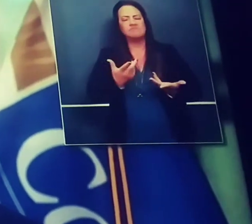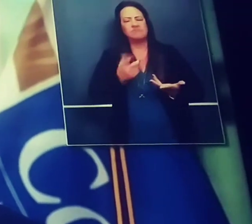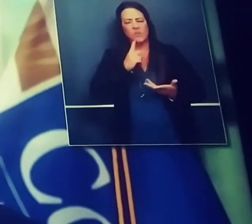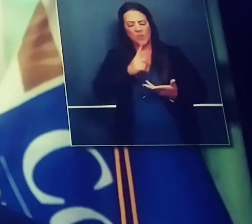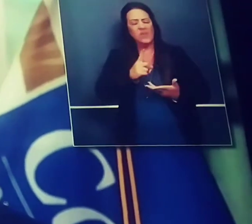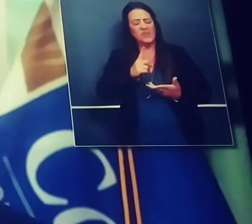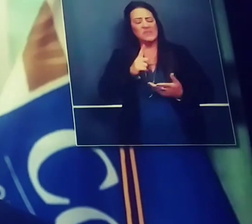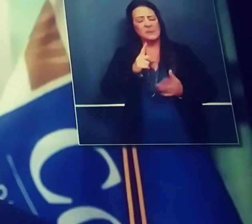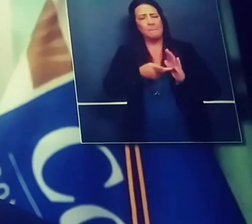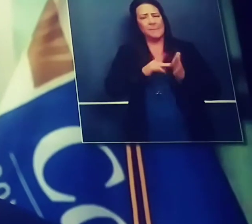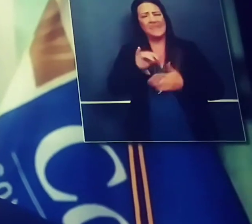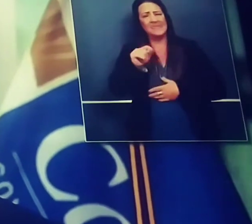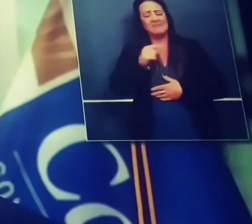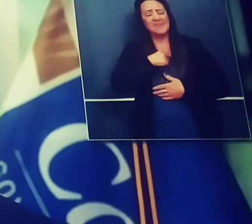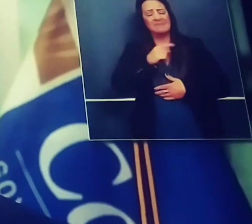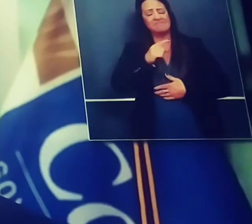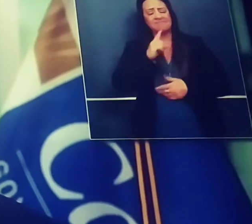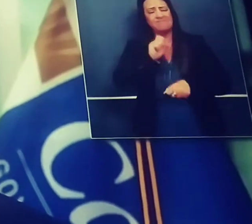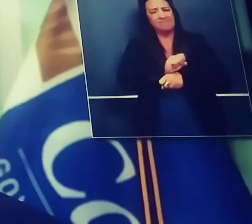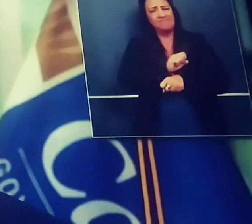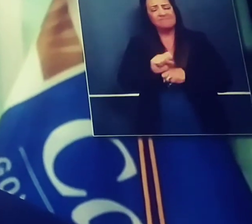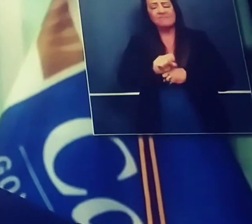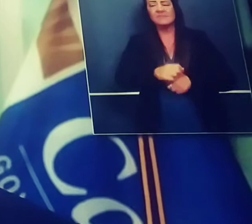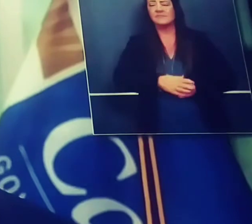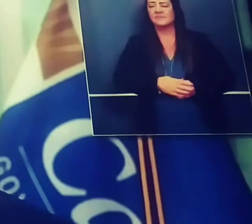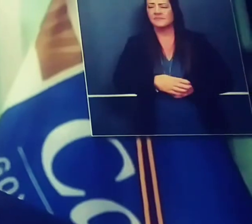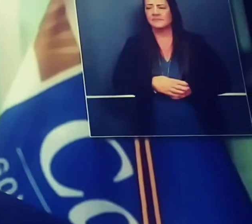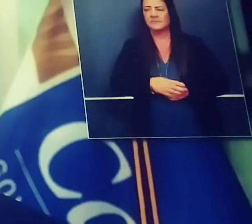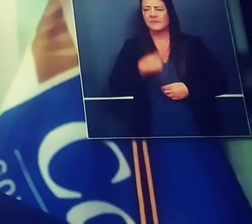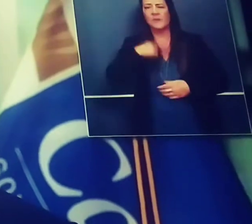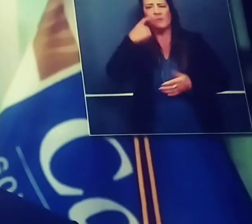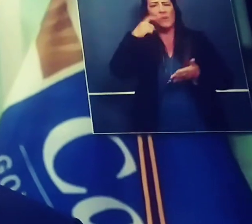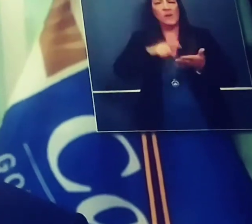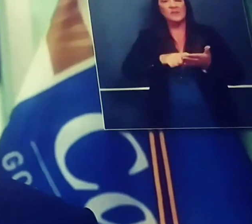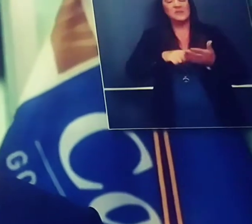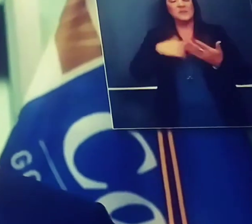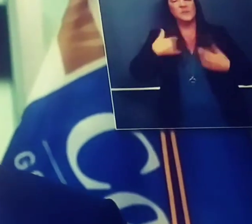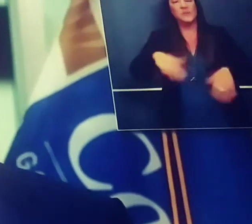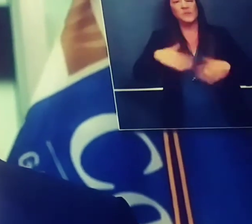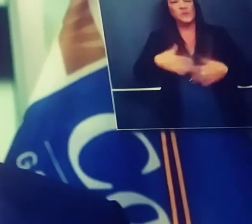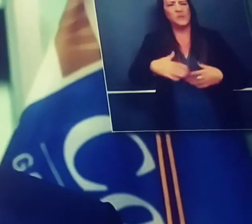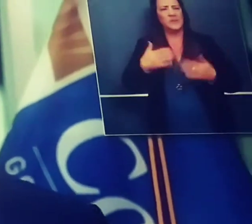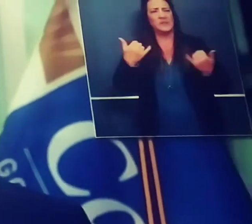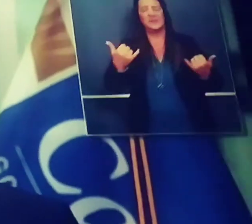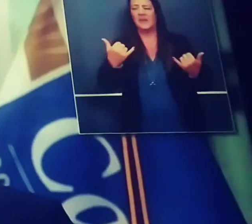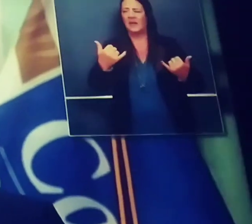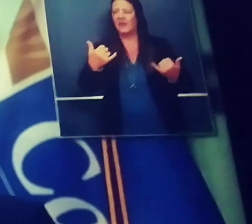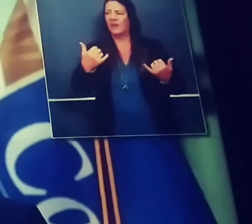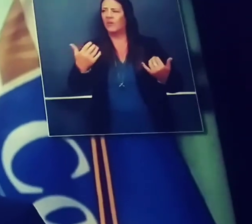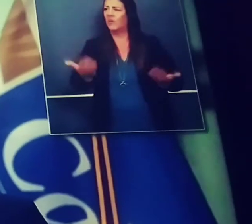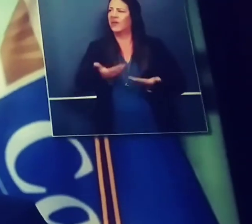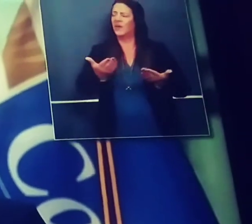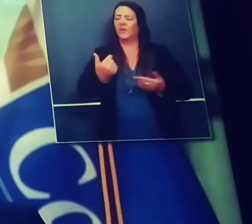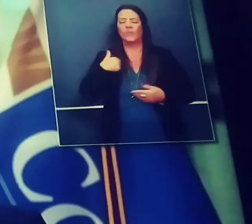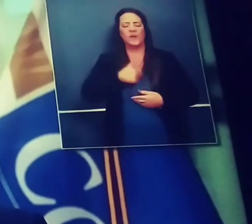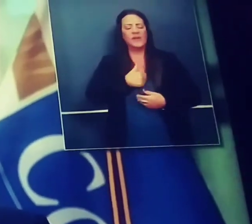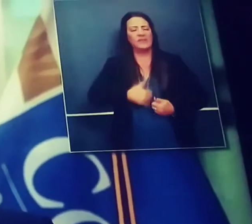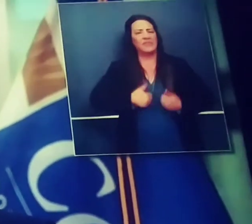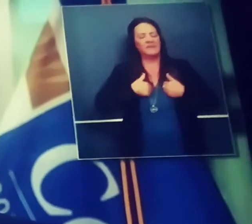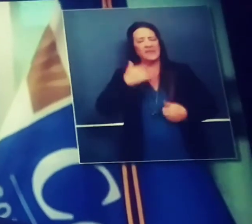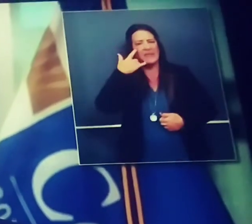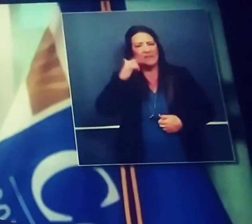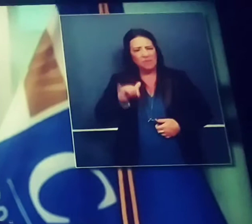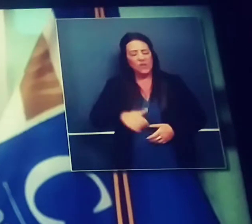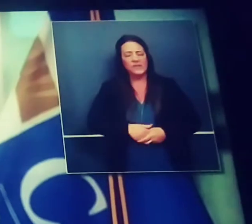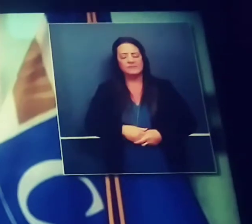And also, soberness, recognition of the world we're living in here in the state of California. And